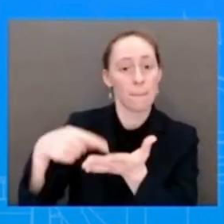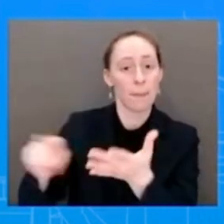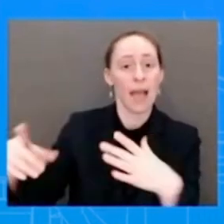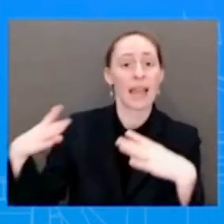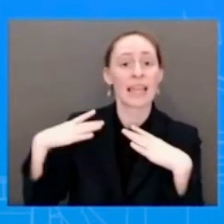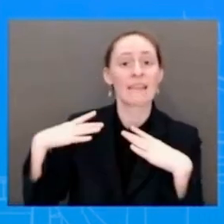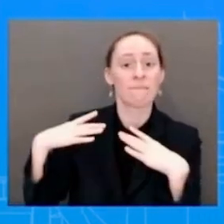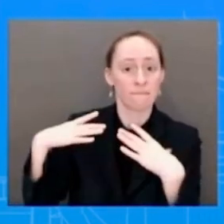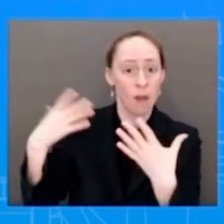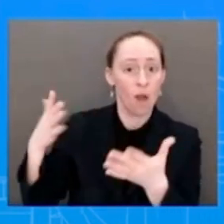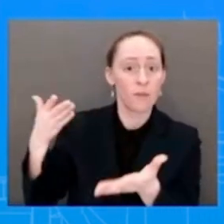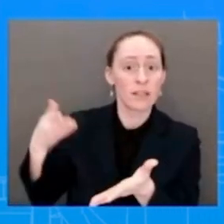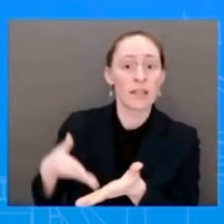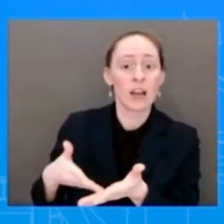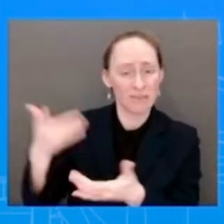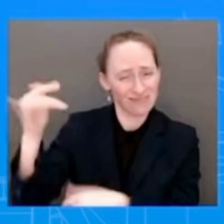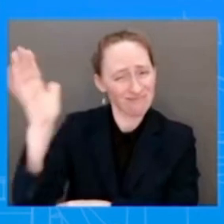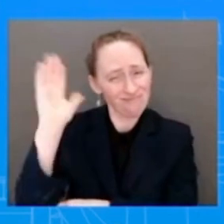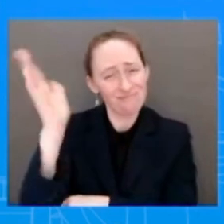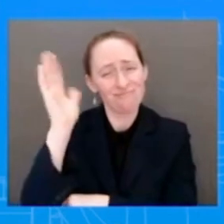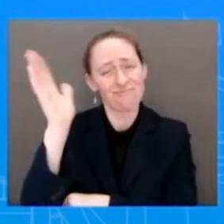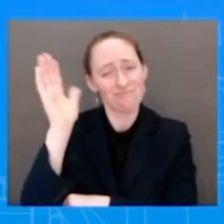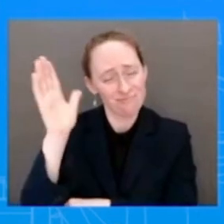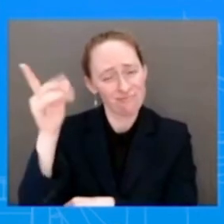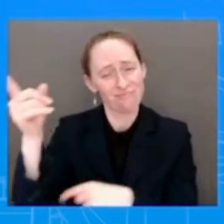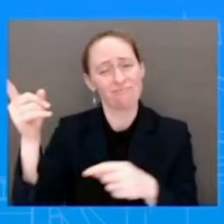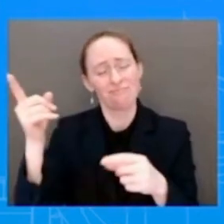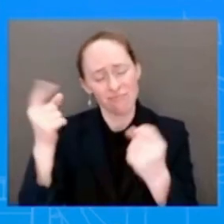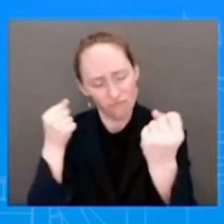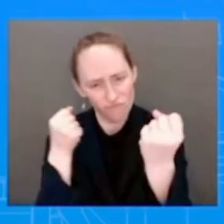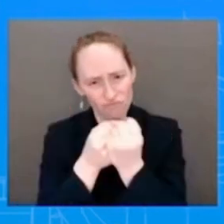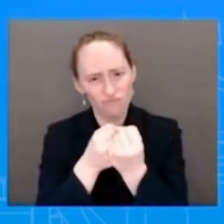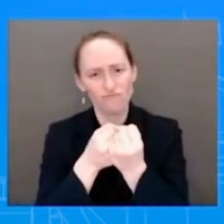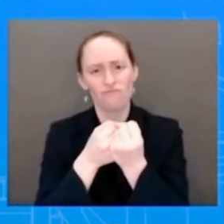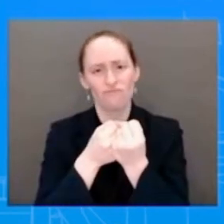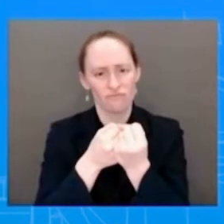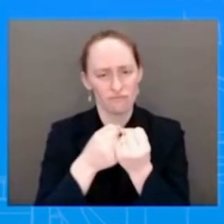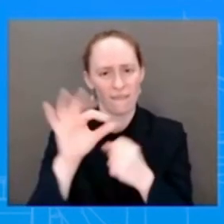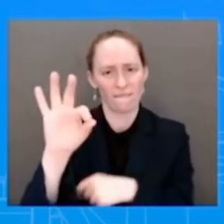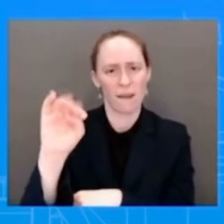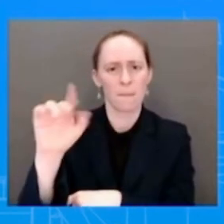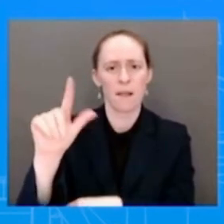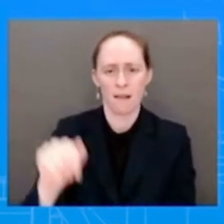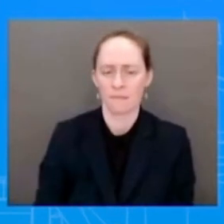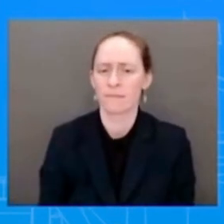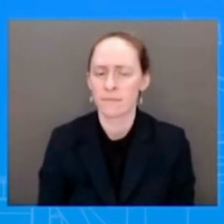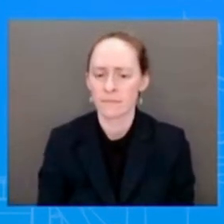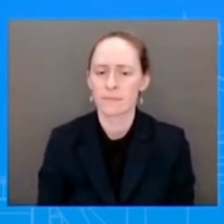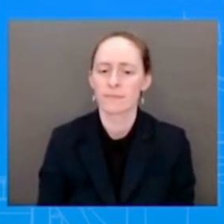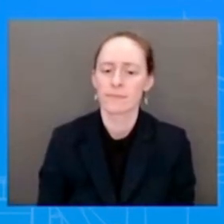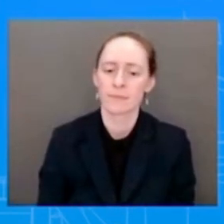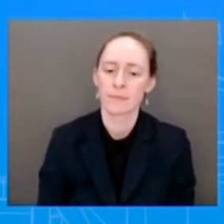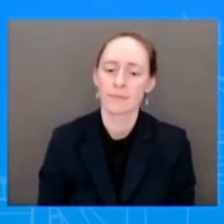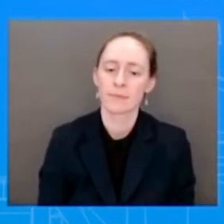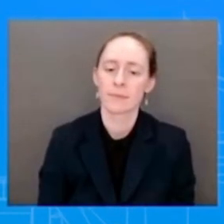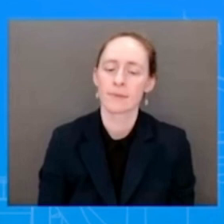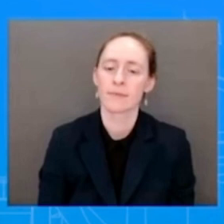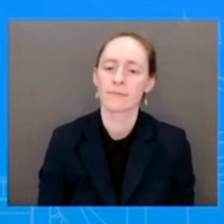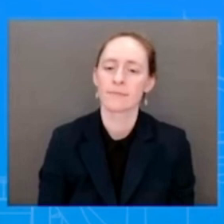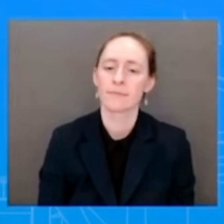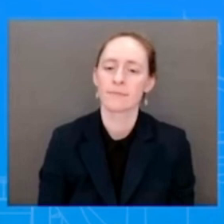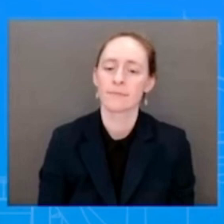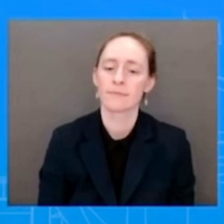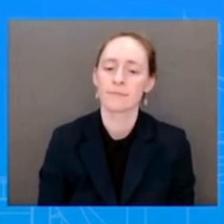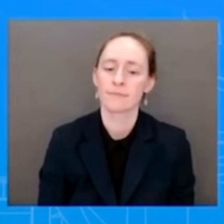Thank you. As you just noted, the President has pushed for this before. Other administrations have been through this before. Why do you think now